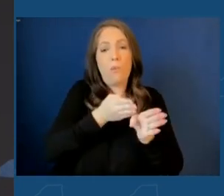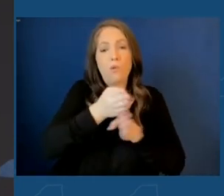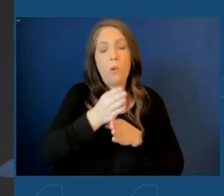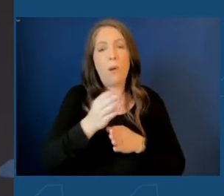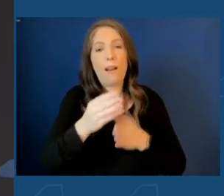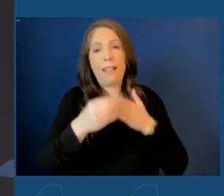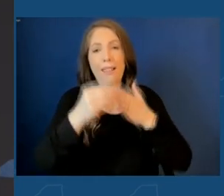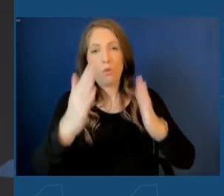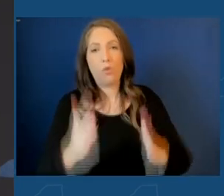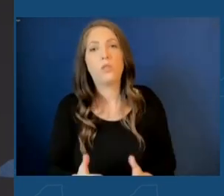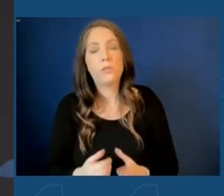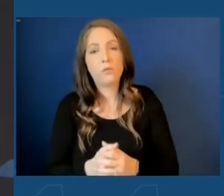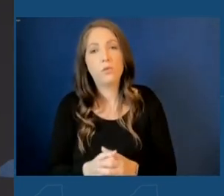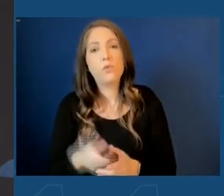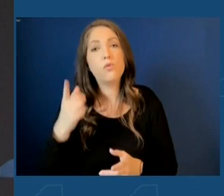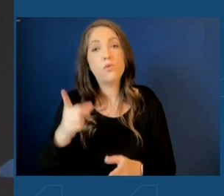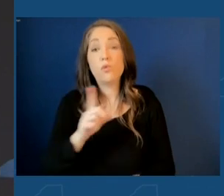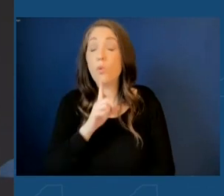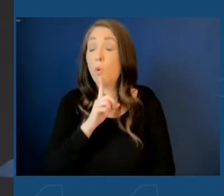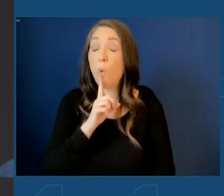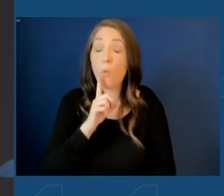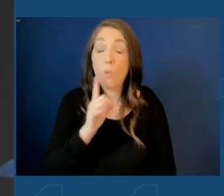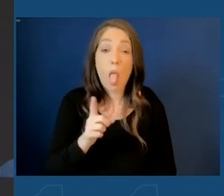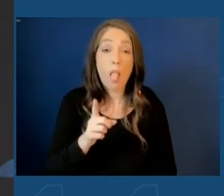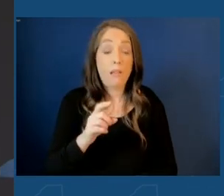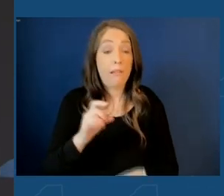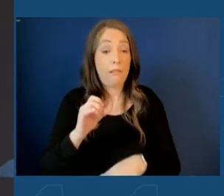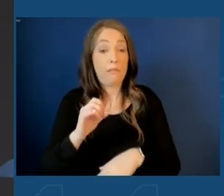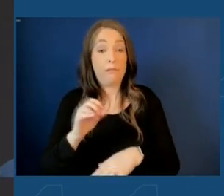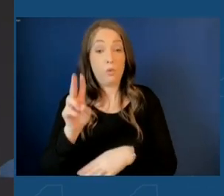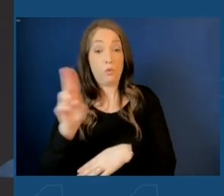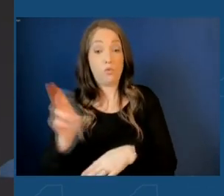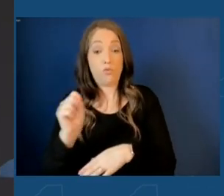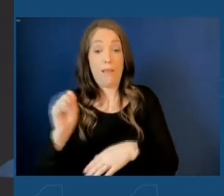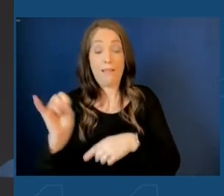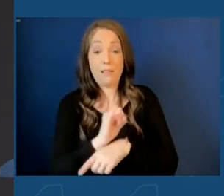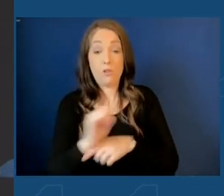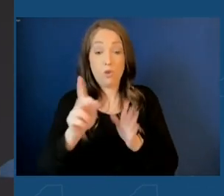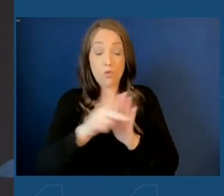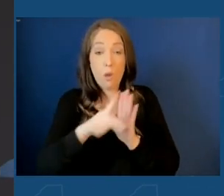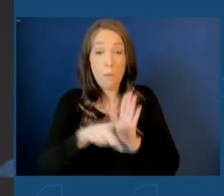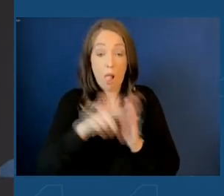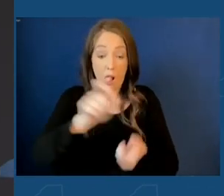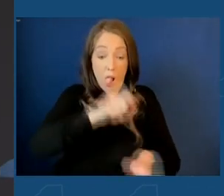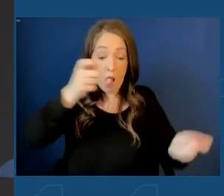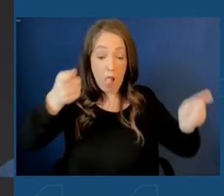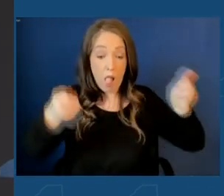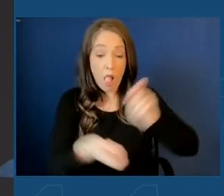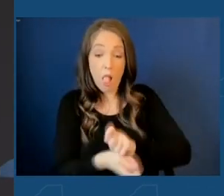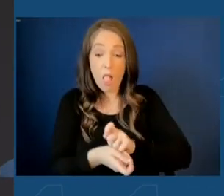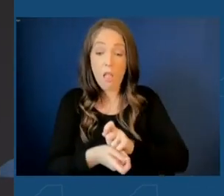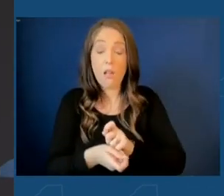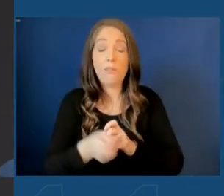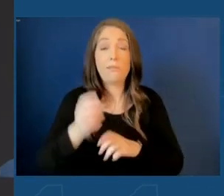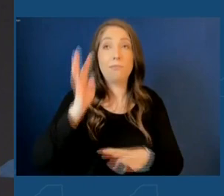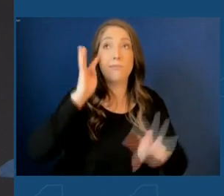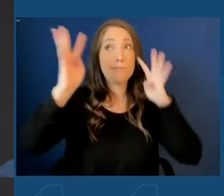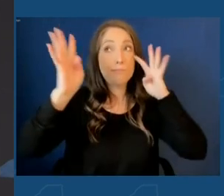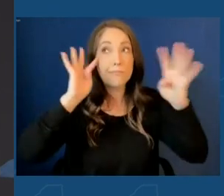stroke managed to rewrite U.S. industrial policy, spearhead leading-edge investments, in technology and innovation,